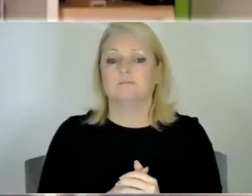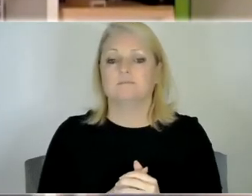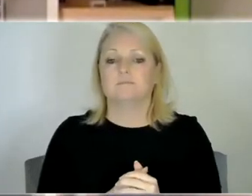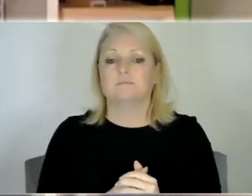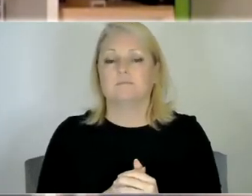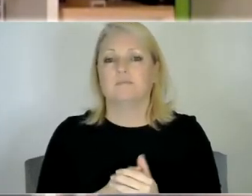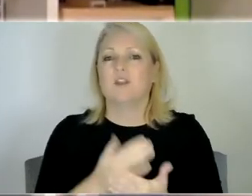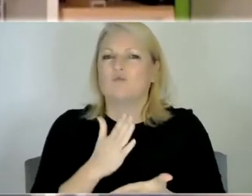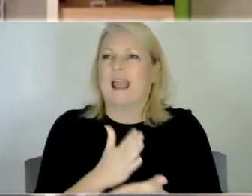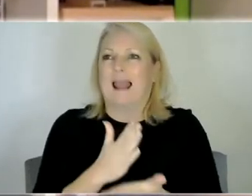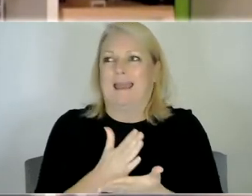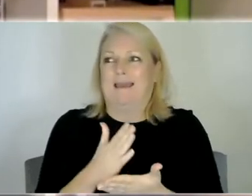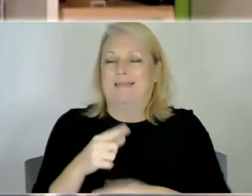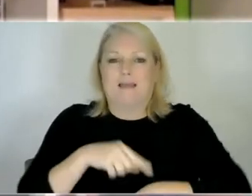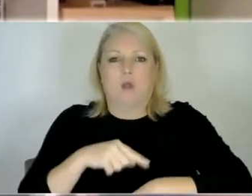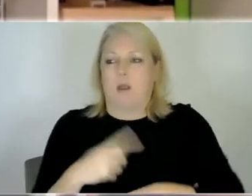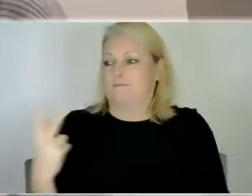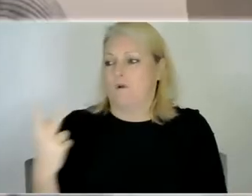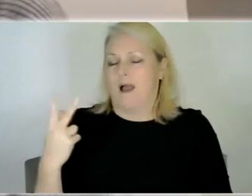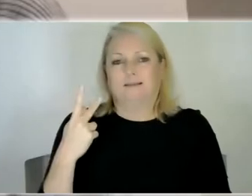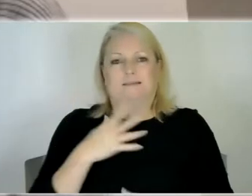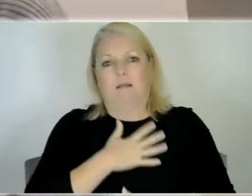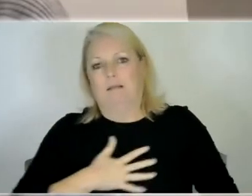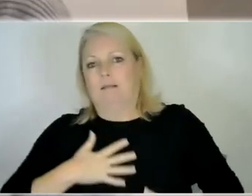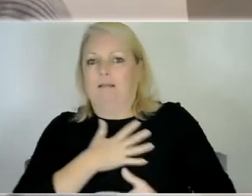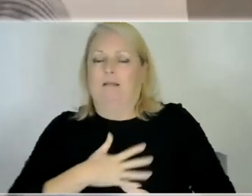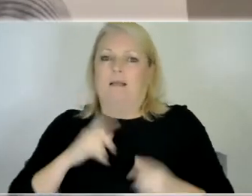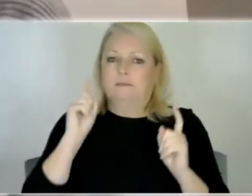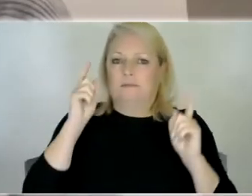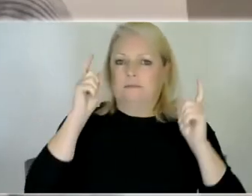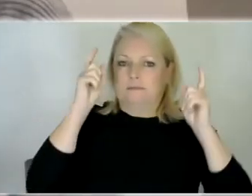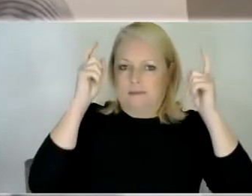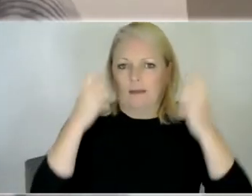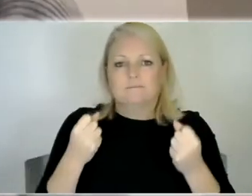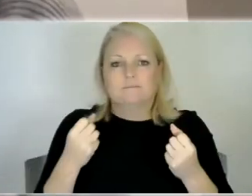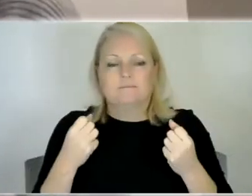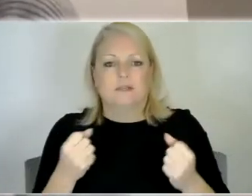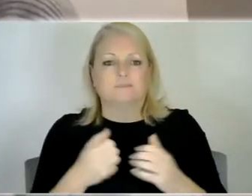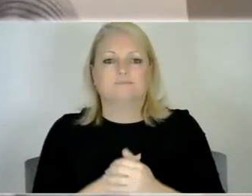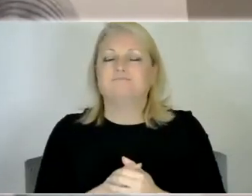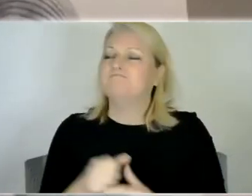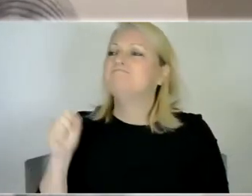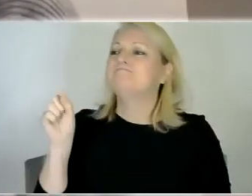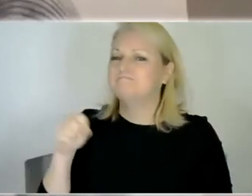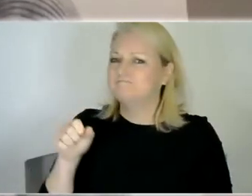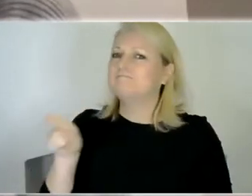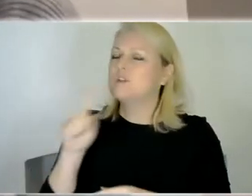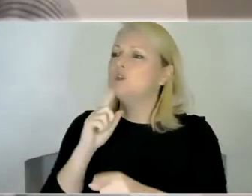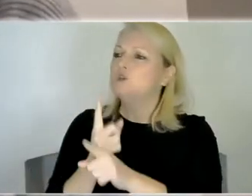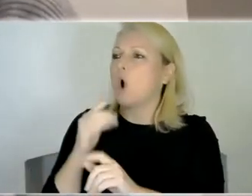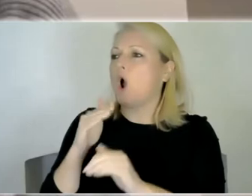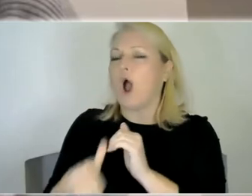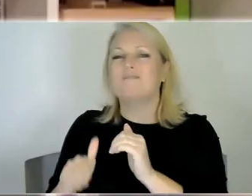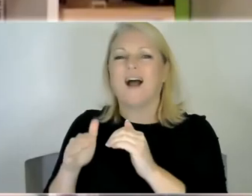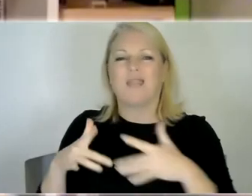anxious scary time yeah absolutely and I think you talked about feeling a bit lost and wondering